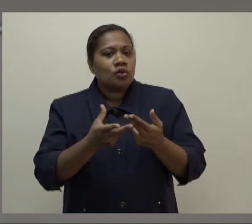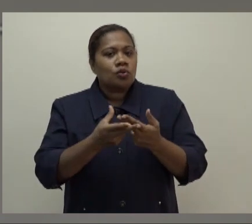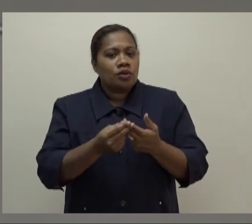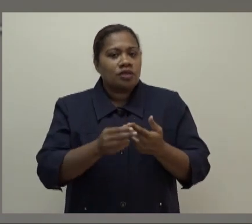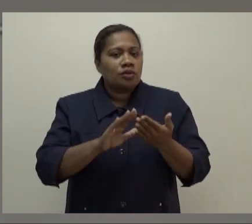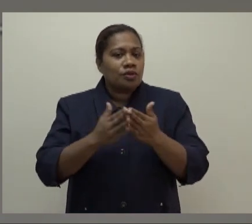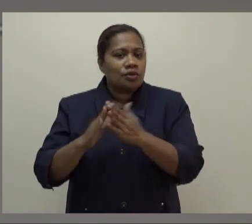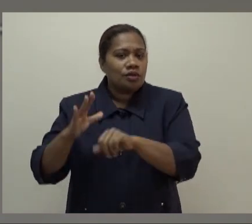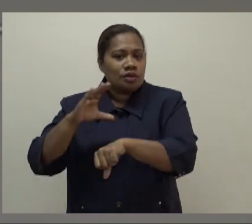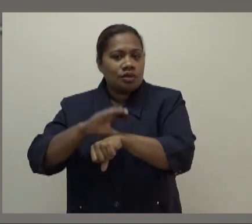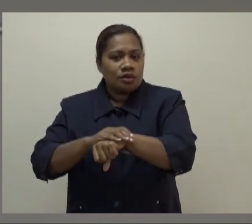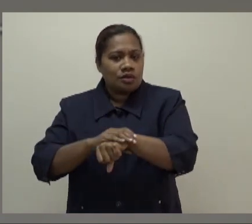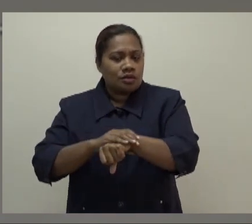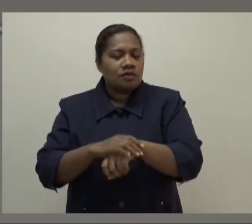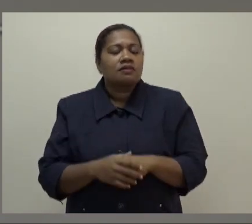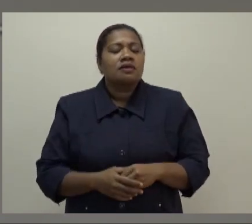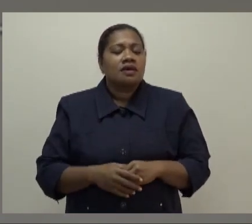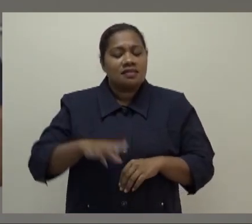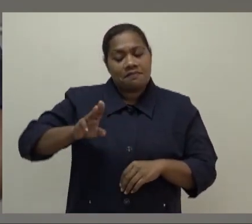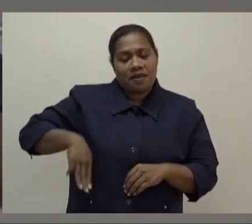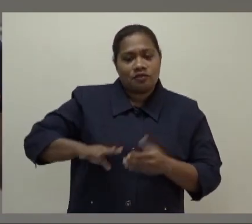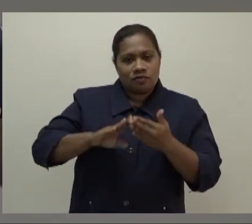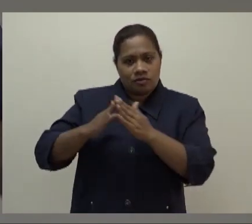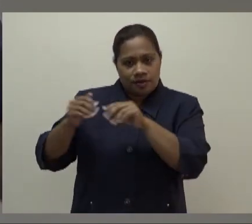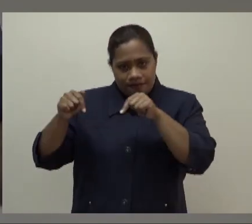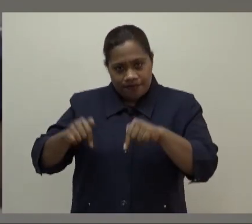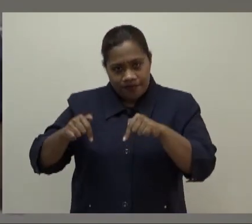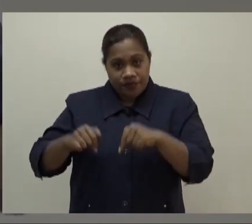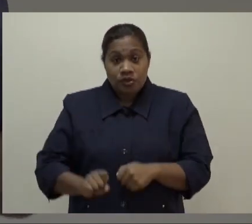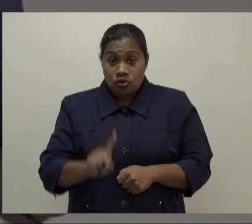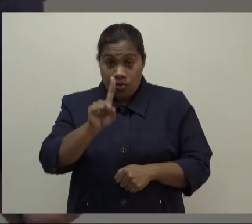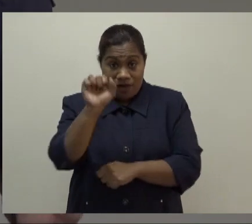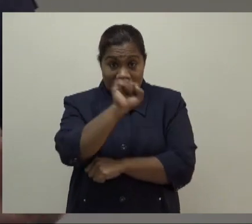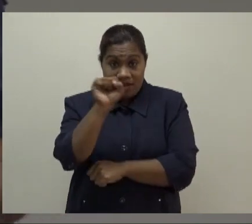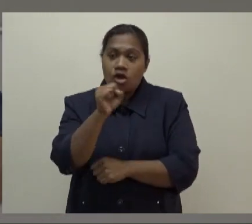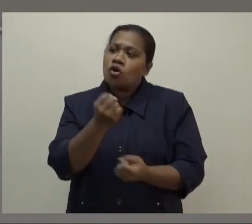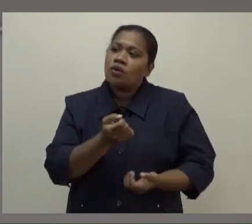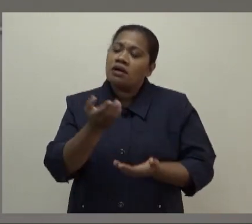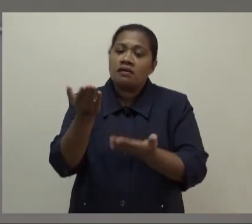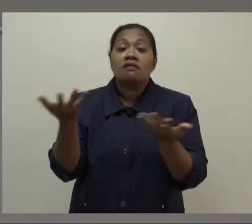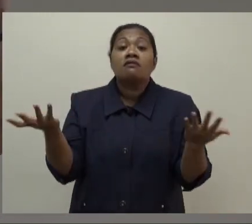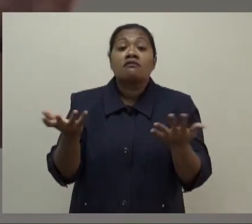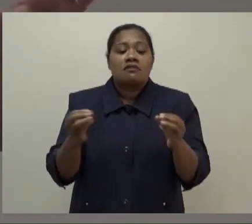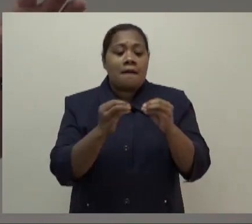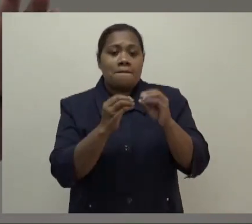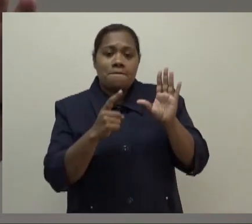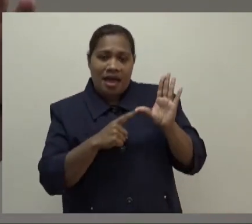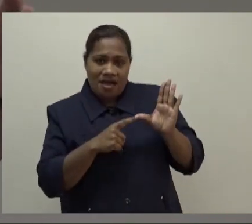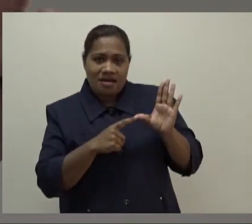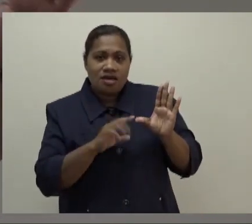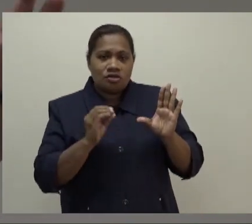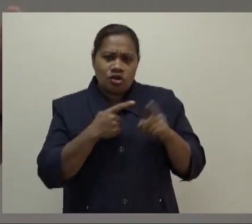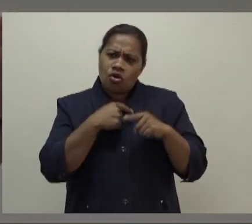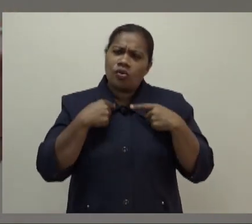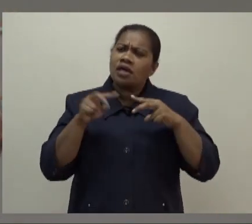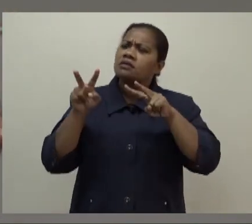members of the community there. We'll be also moving one of those new vehicles into Raviravi in Mba, those police post. So we're looking at those peri